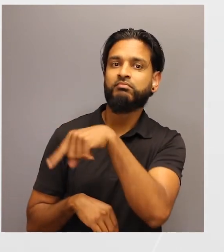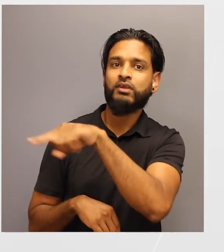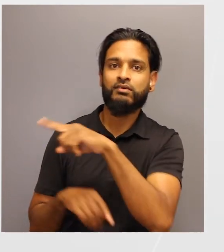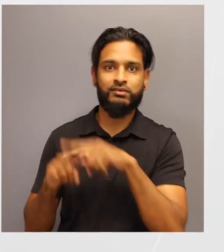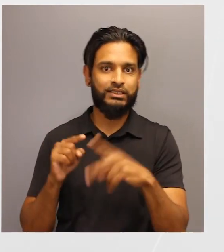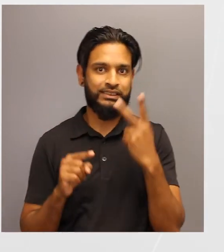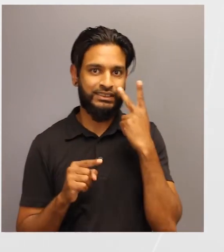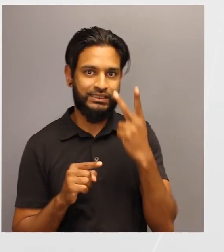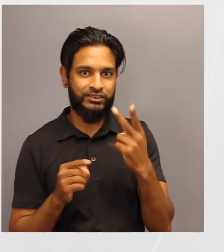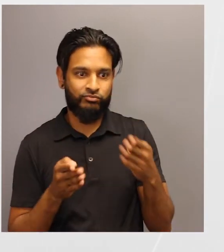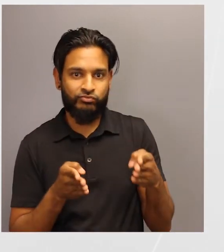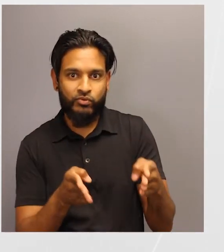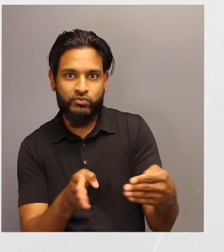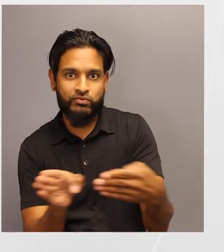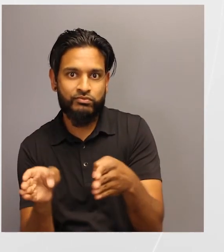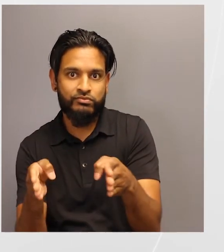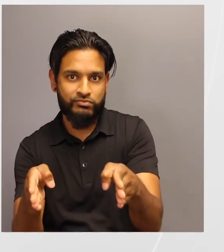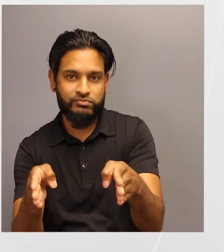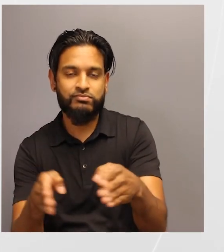obstacle course.